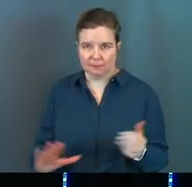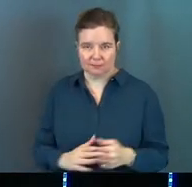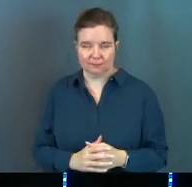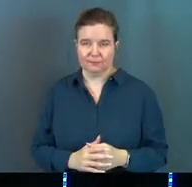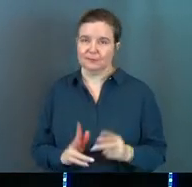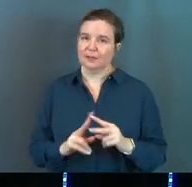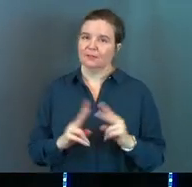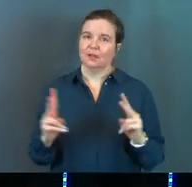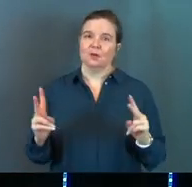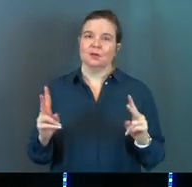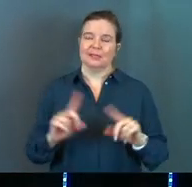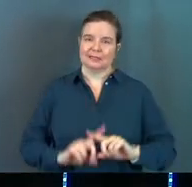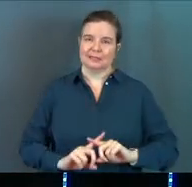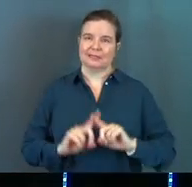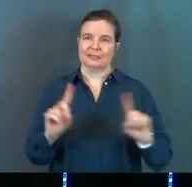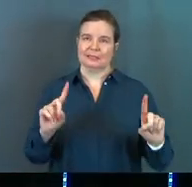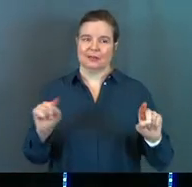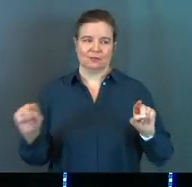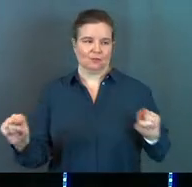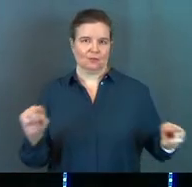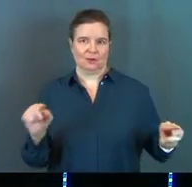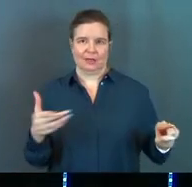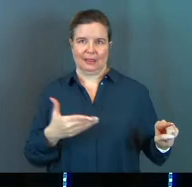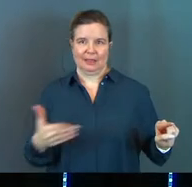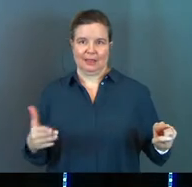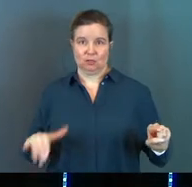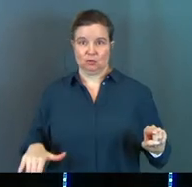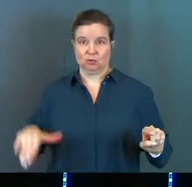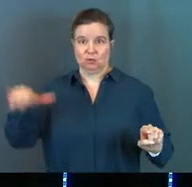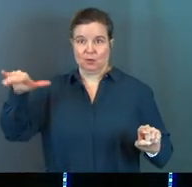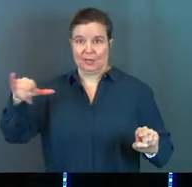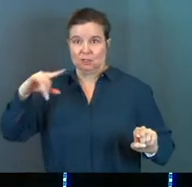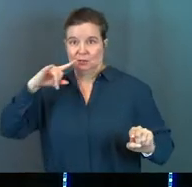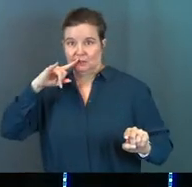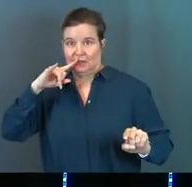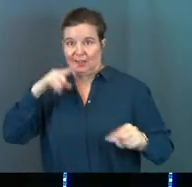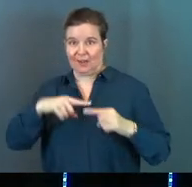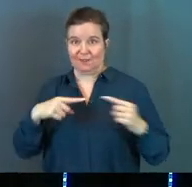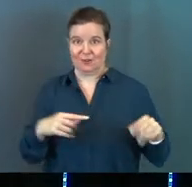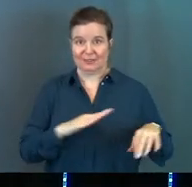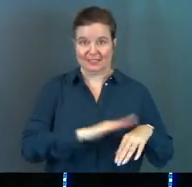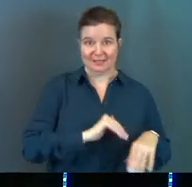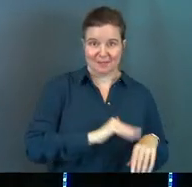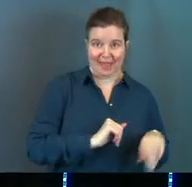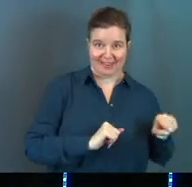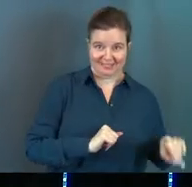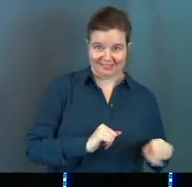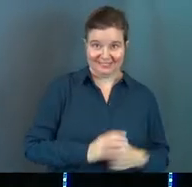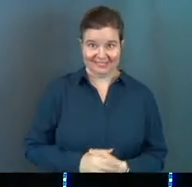It's a very different thing to raise a child versus a pet.